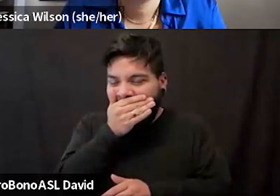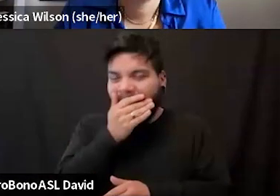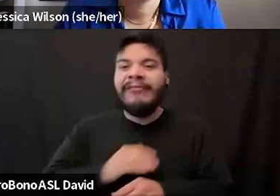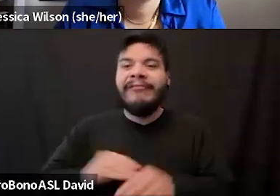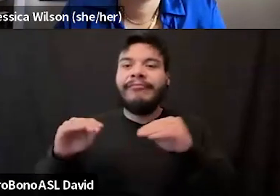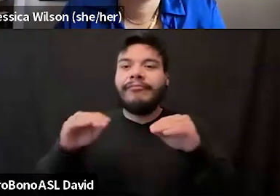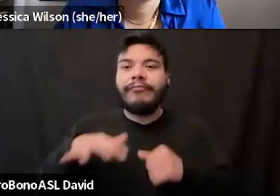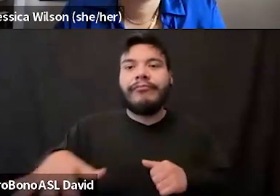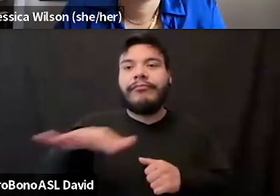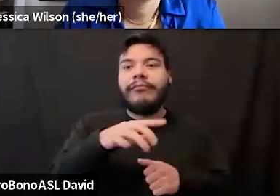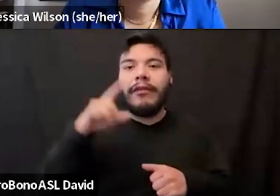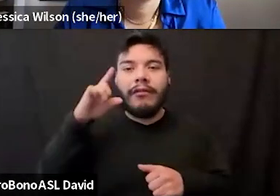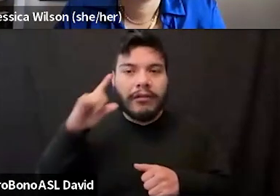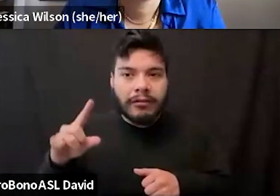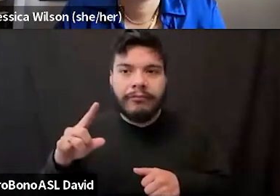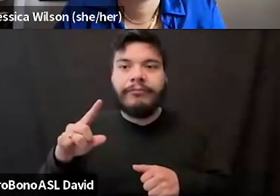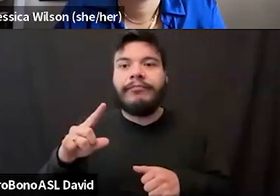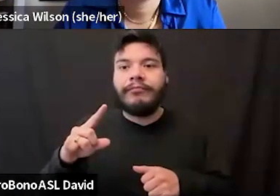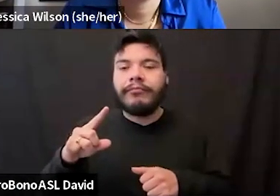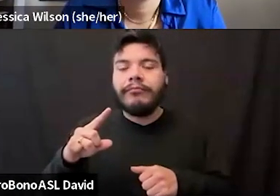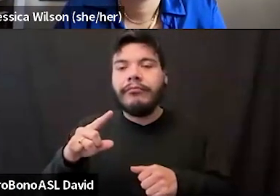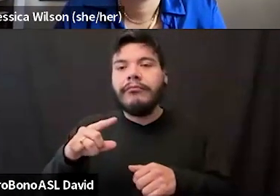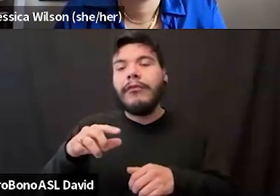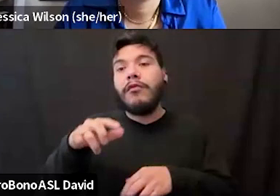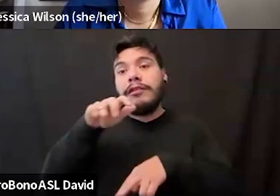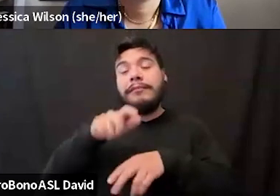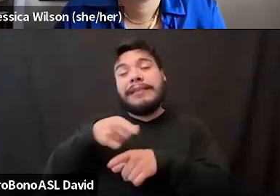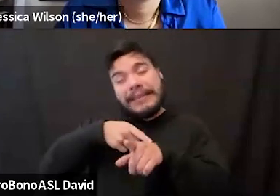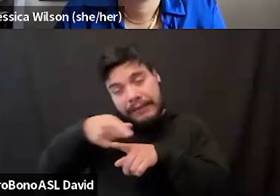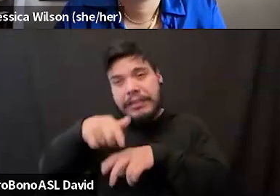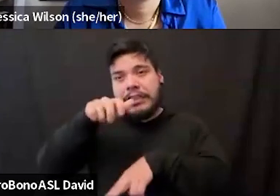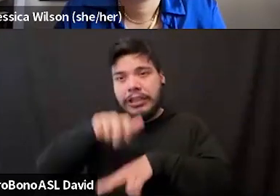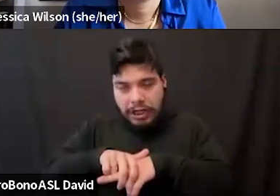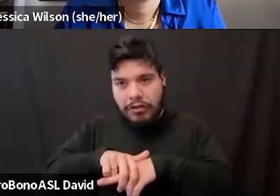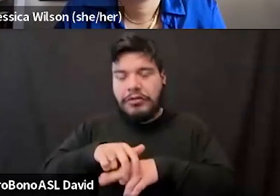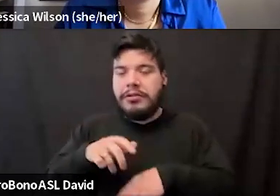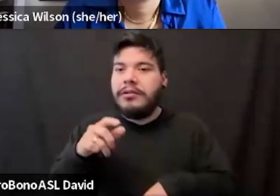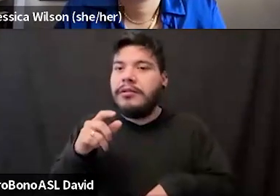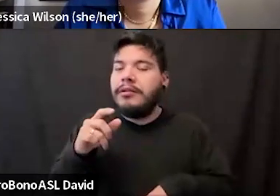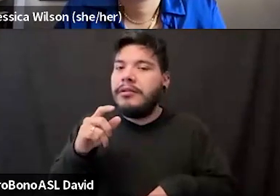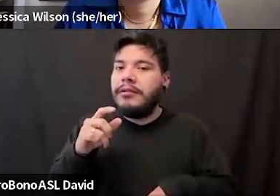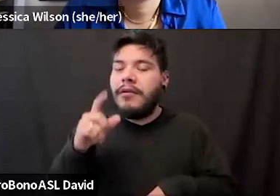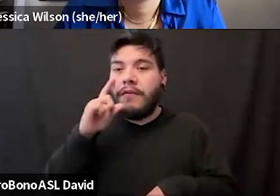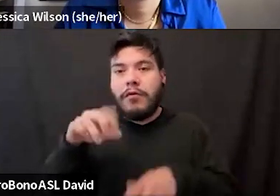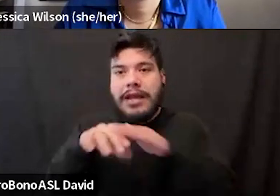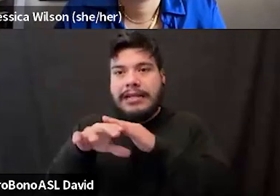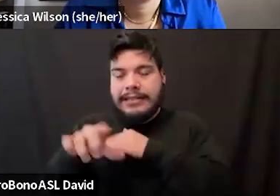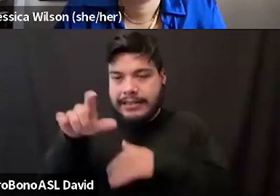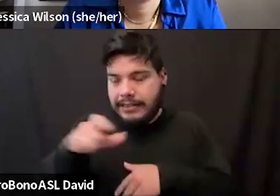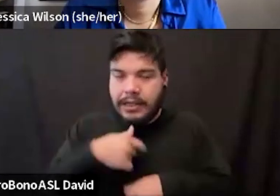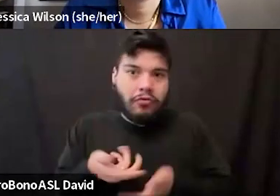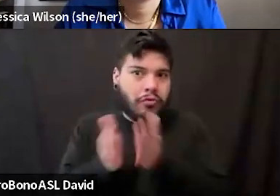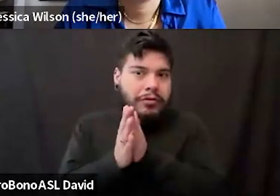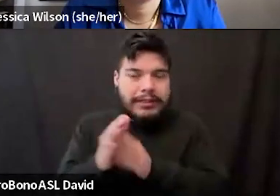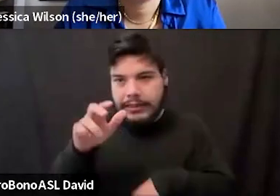load-bearing chairs with no arms. Right? Like I will say that when people ask for my access needs. I think